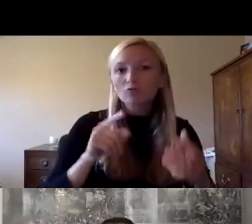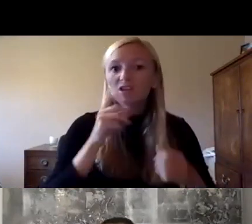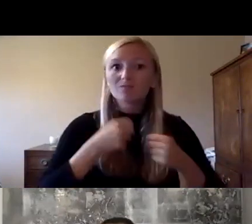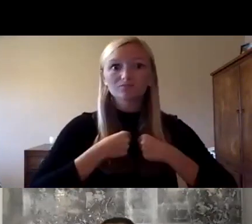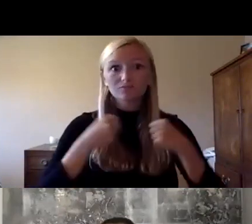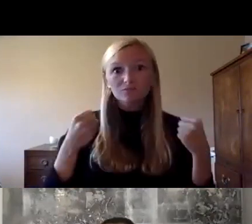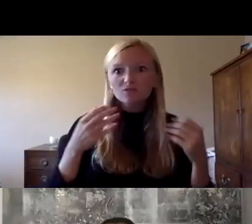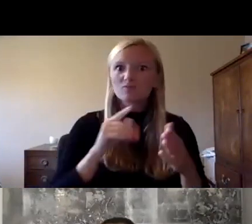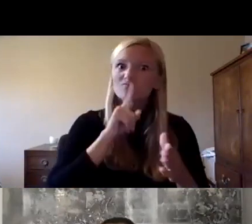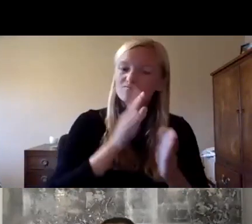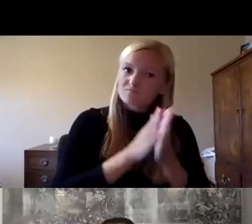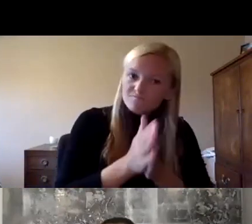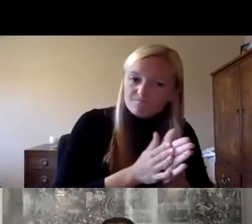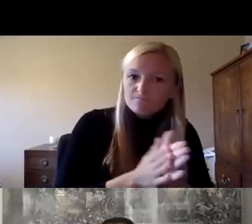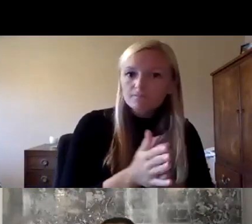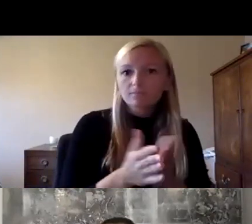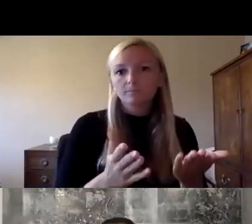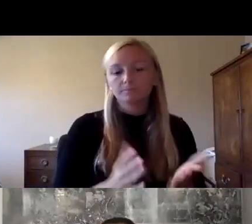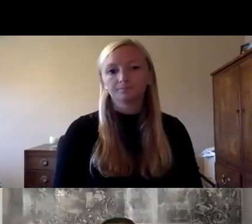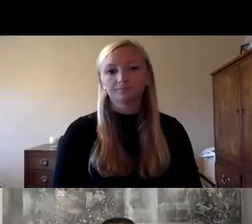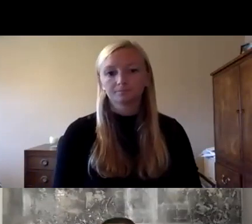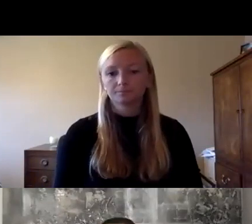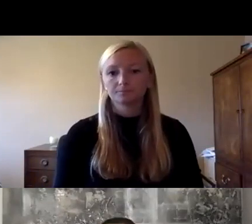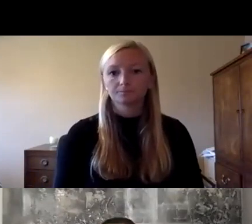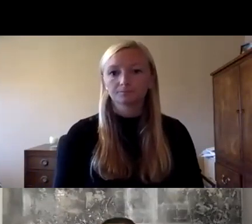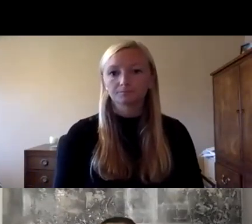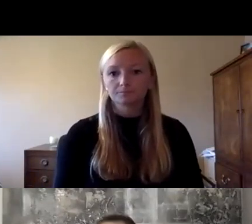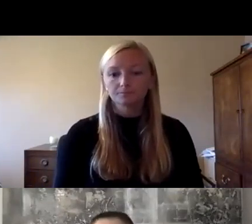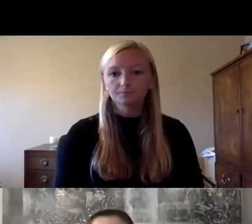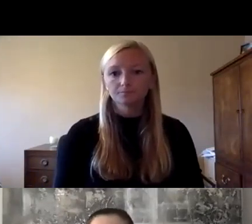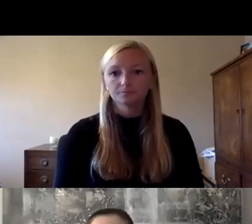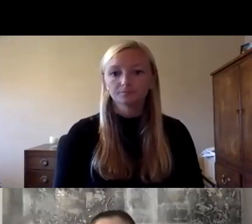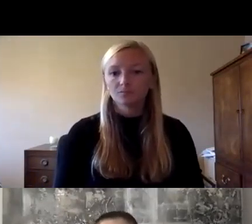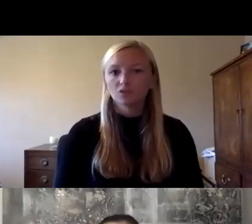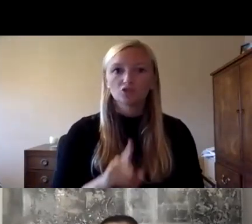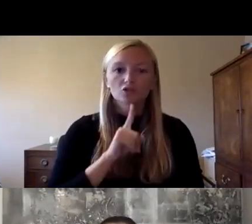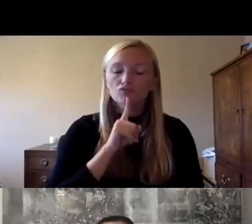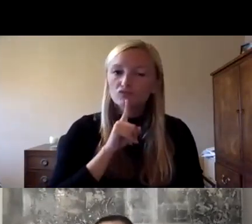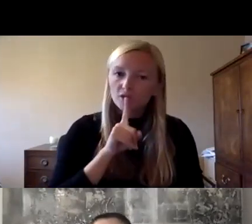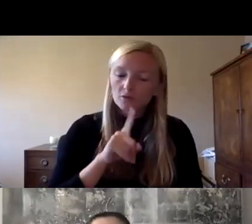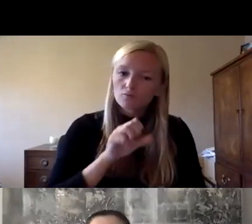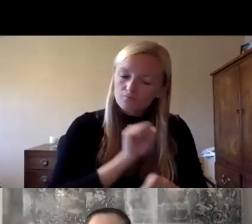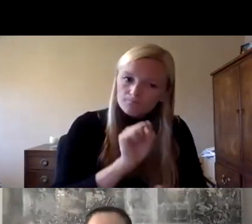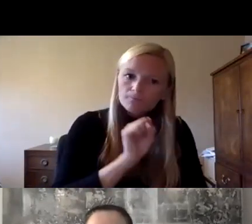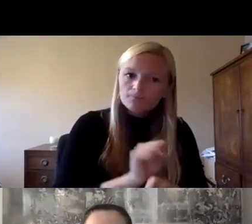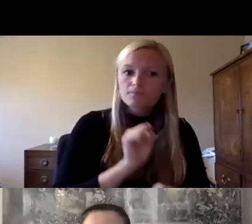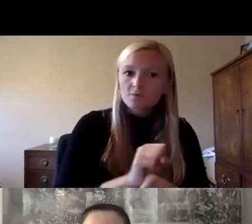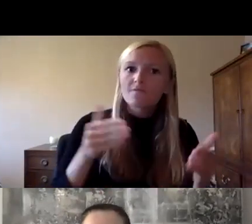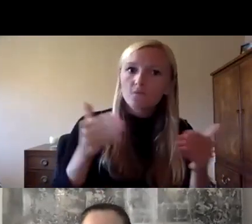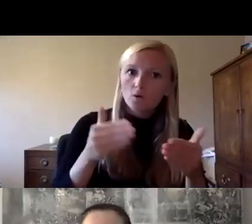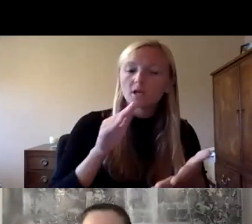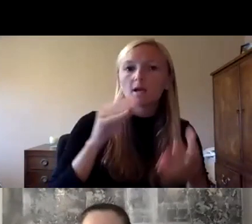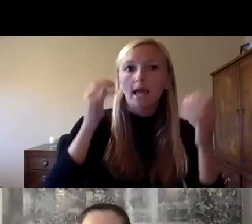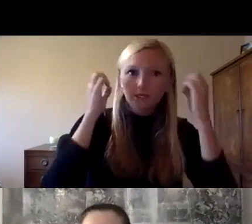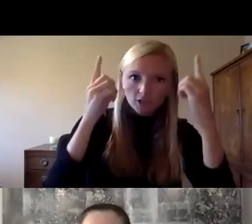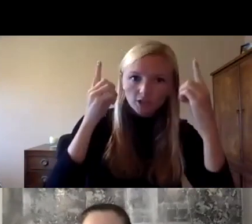dedicated uh like i said earlier to the children she has demonstrated scholarship in in her studies and she truly